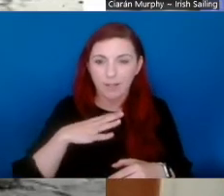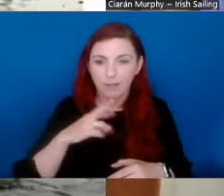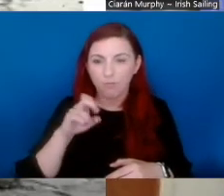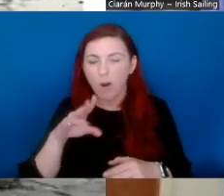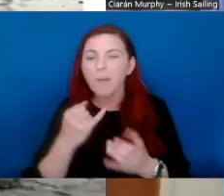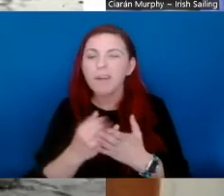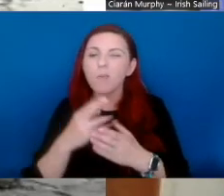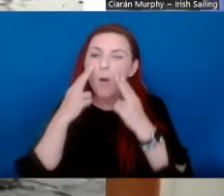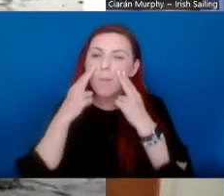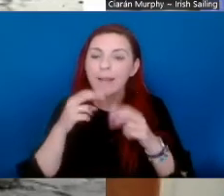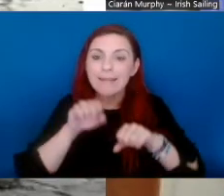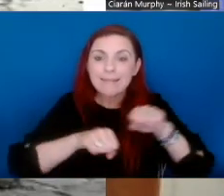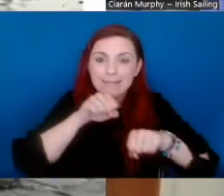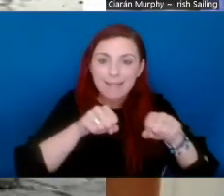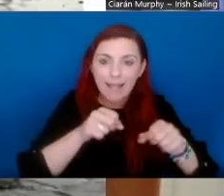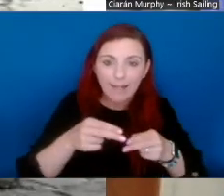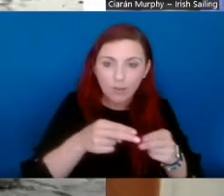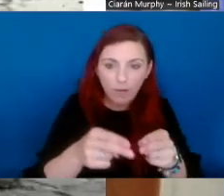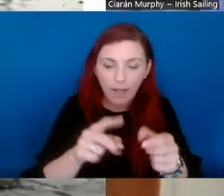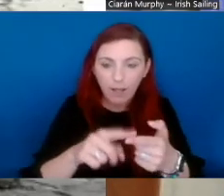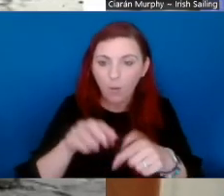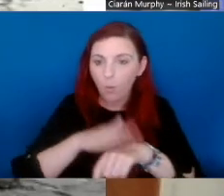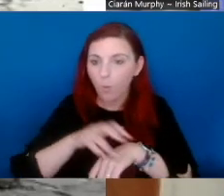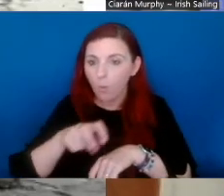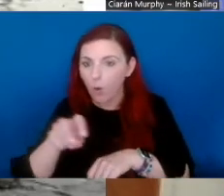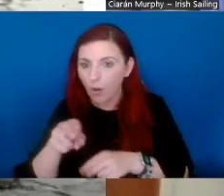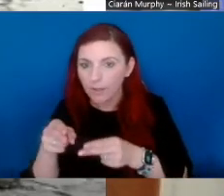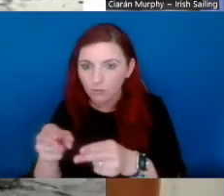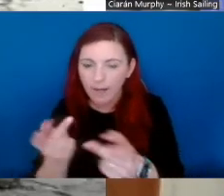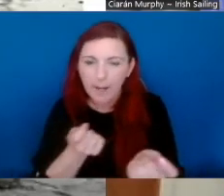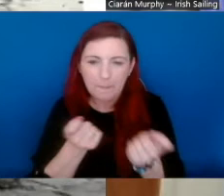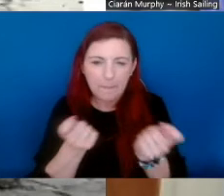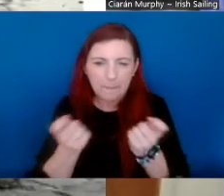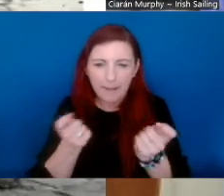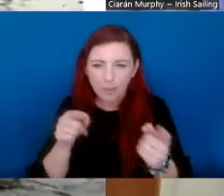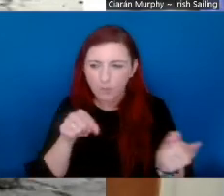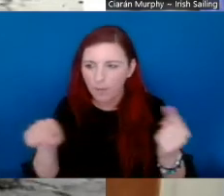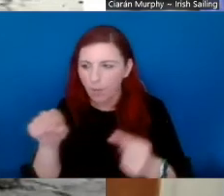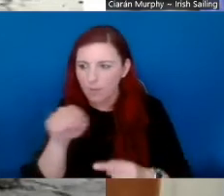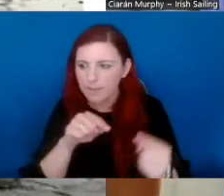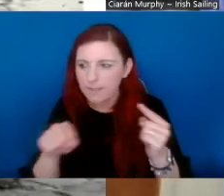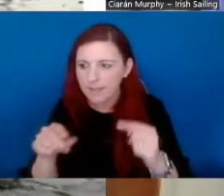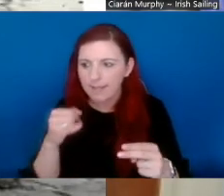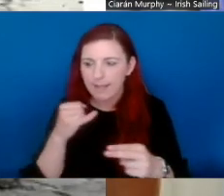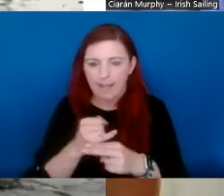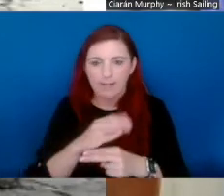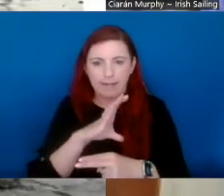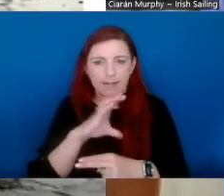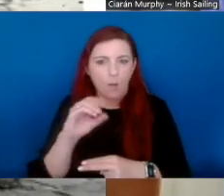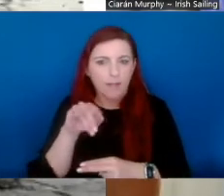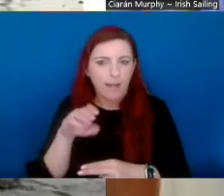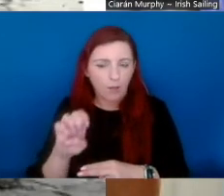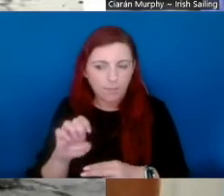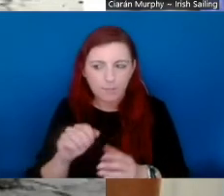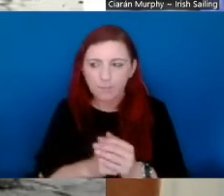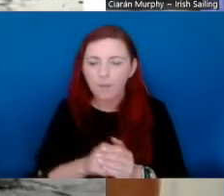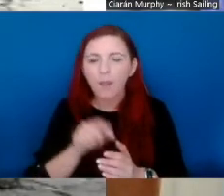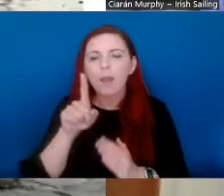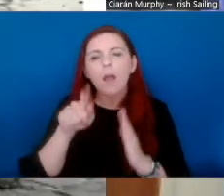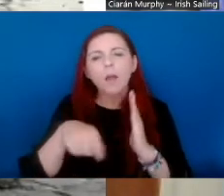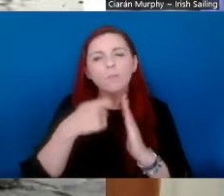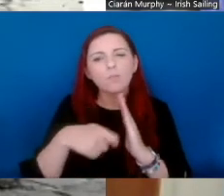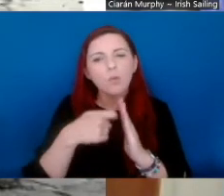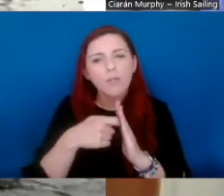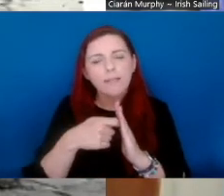walking trails, cycling trails, and it's the, the management, promotion, promotion of those. then we manage the walk scheme within, within County Clare. This